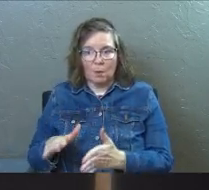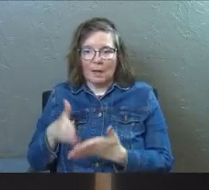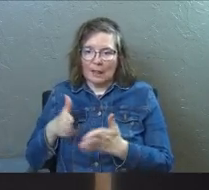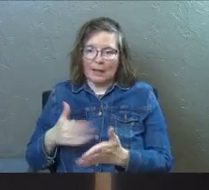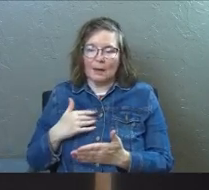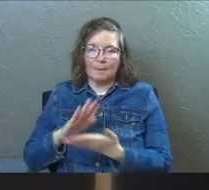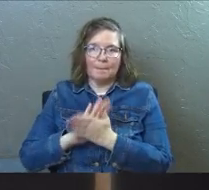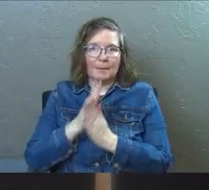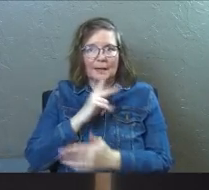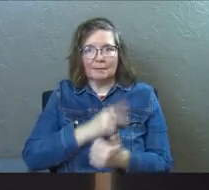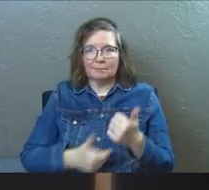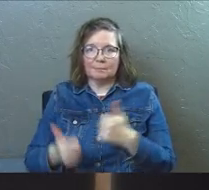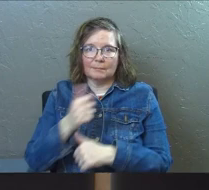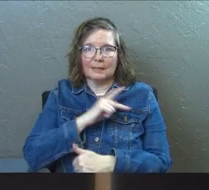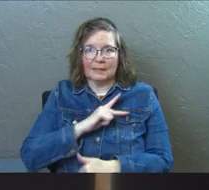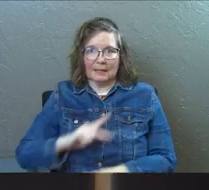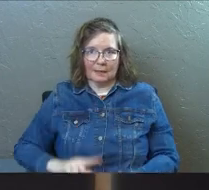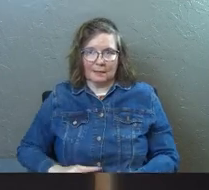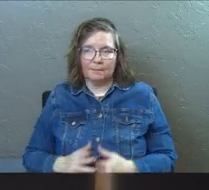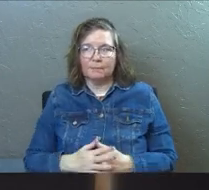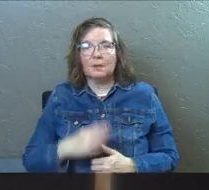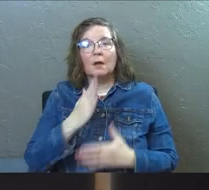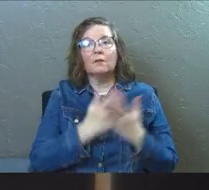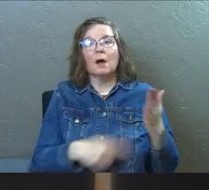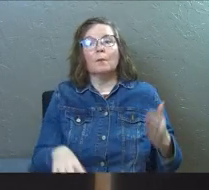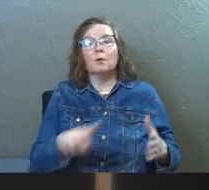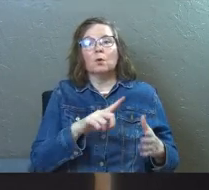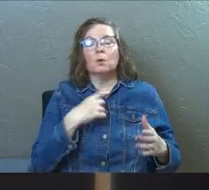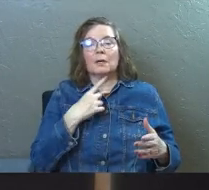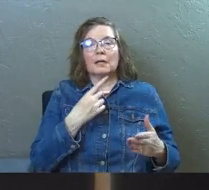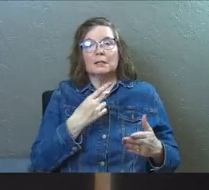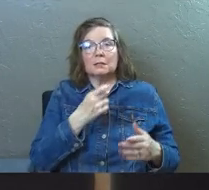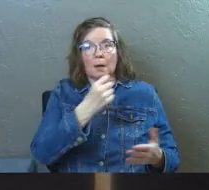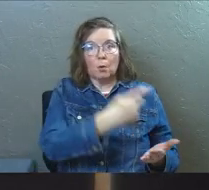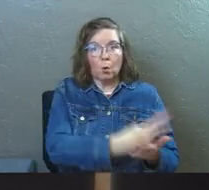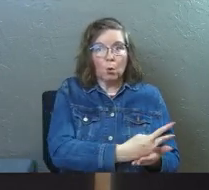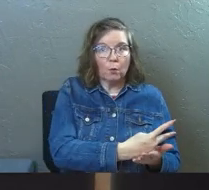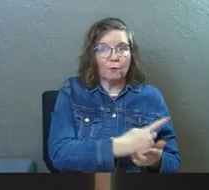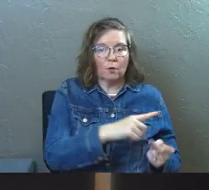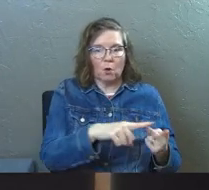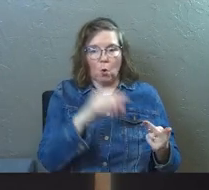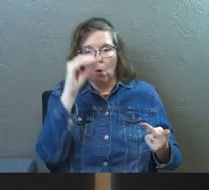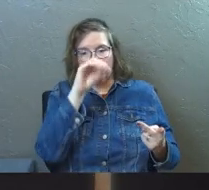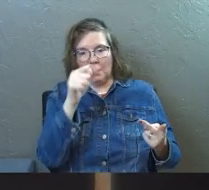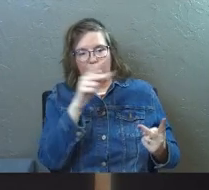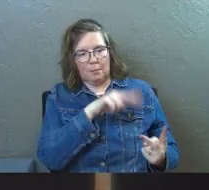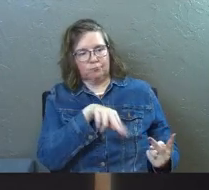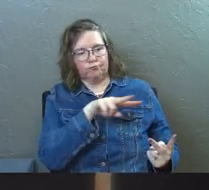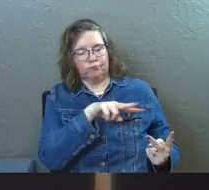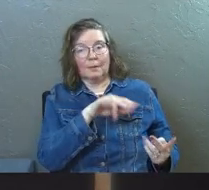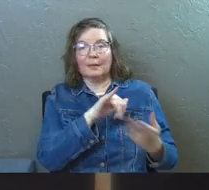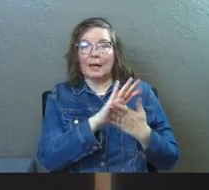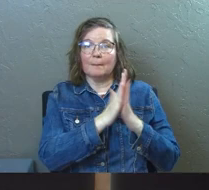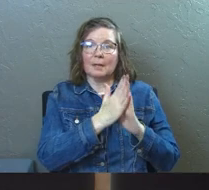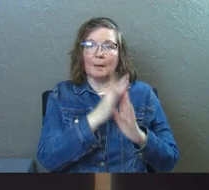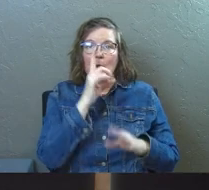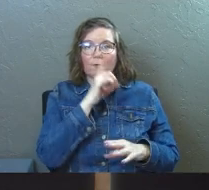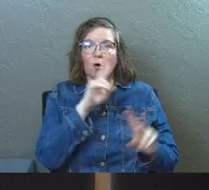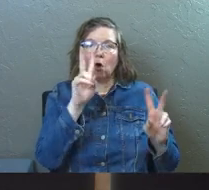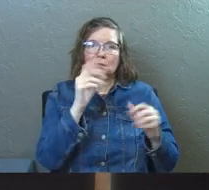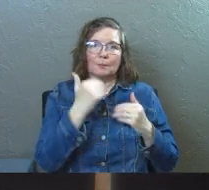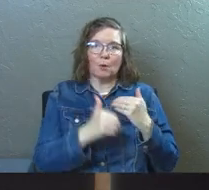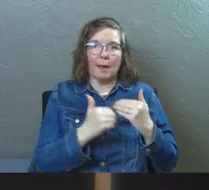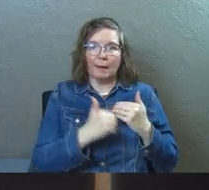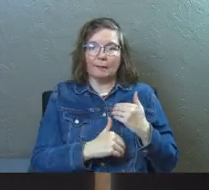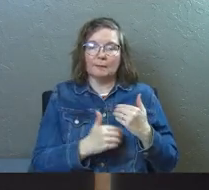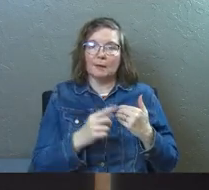let him be king. See, for some of you, it's approval and it's the opinions of others. That's become your false bread in